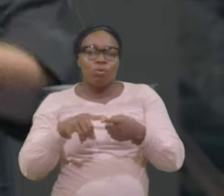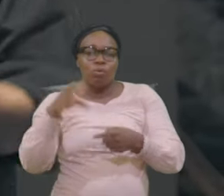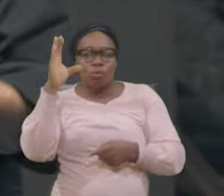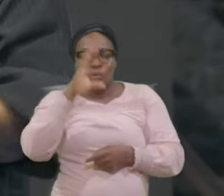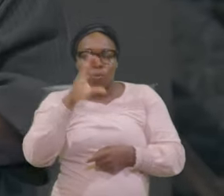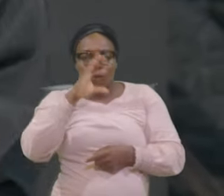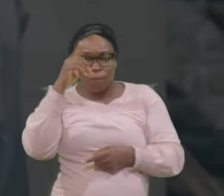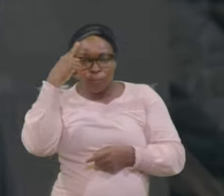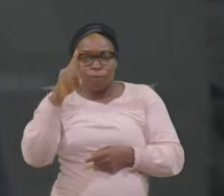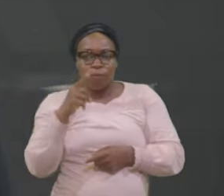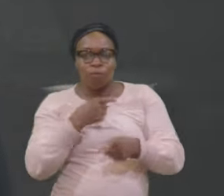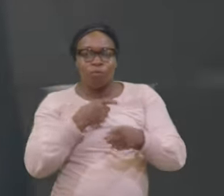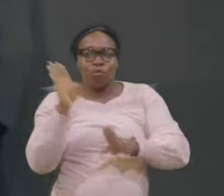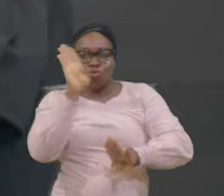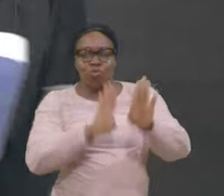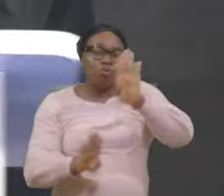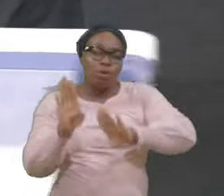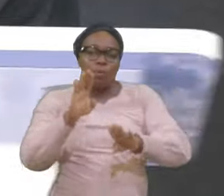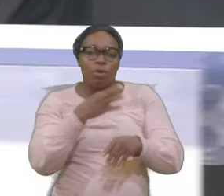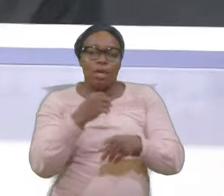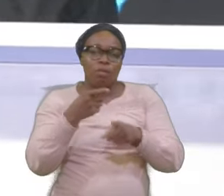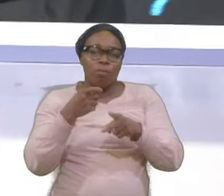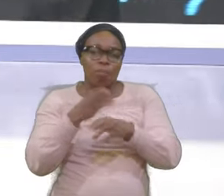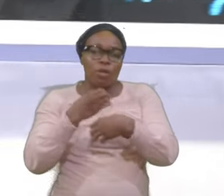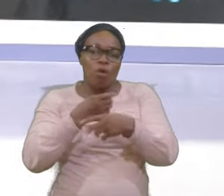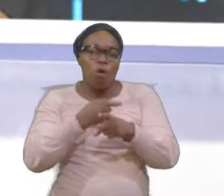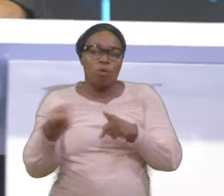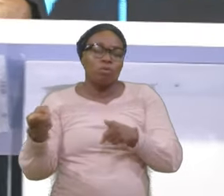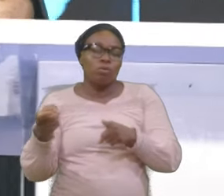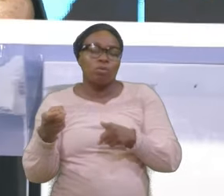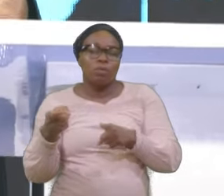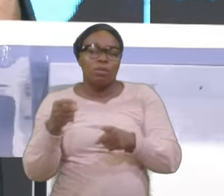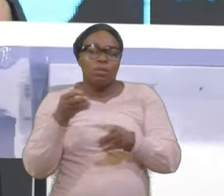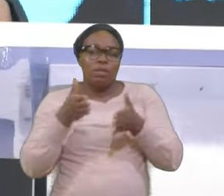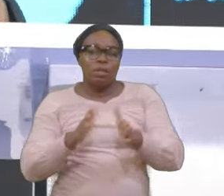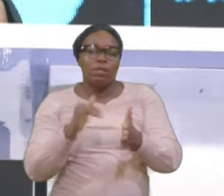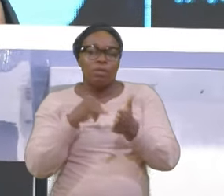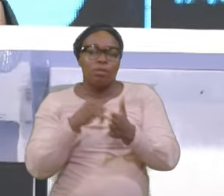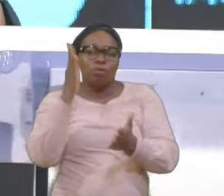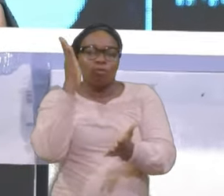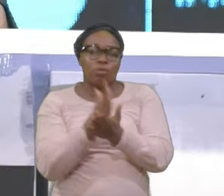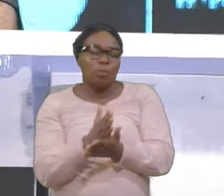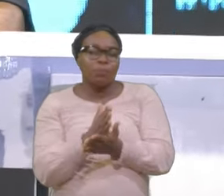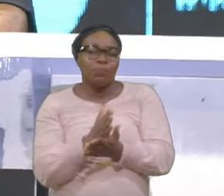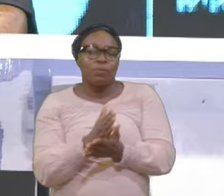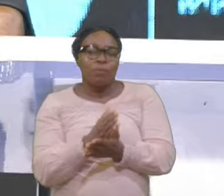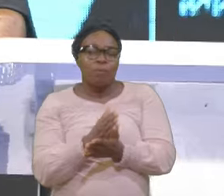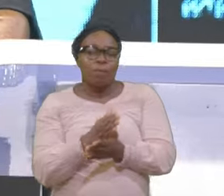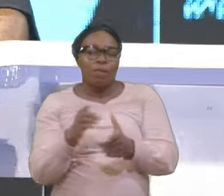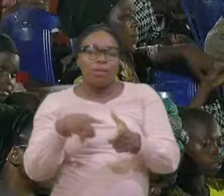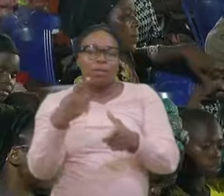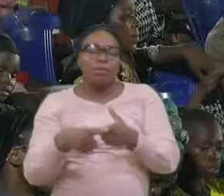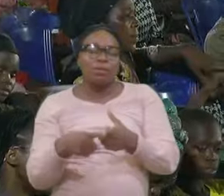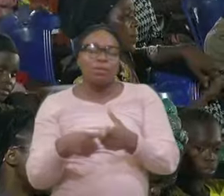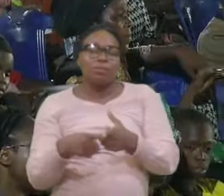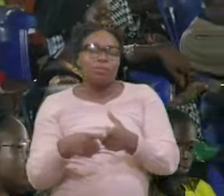something That he will Know I'm the son Of my father I didn't have The chance And then You're rolling On